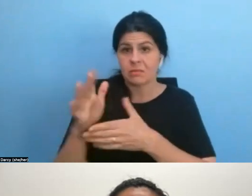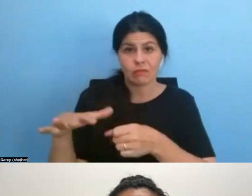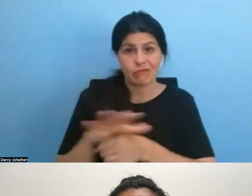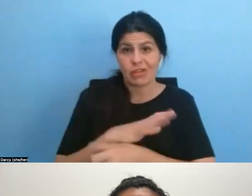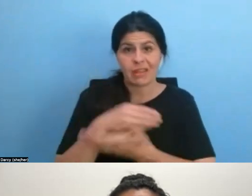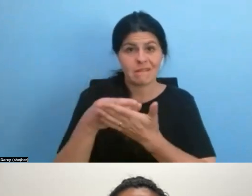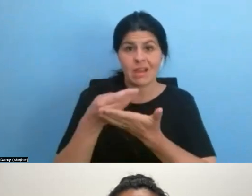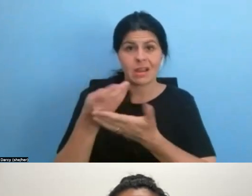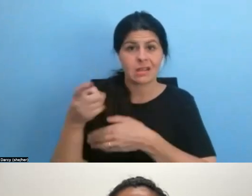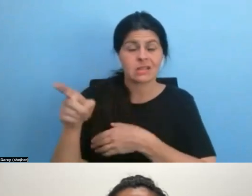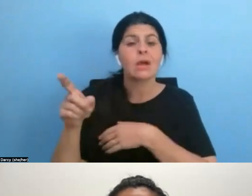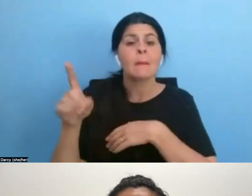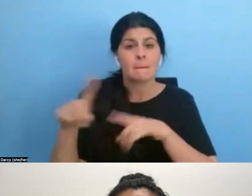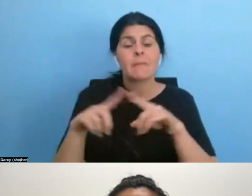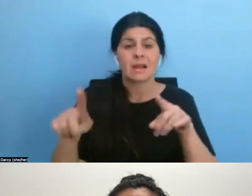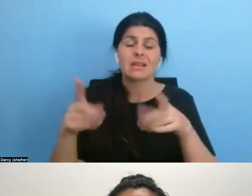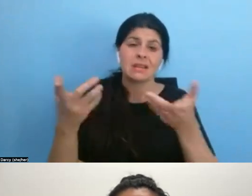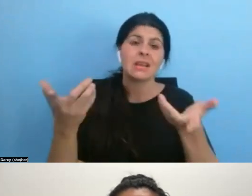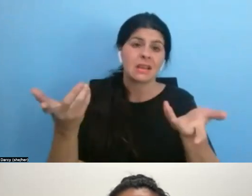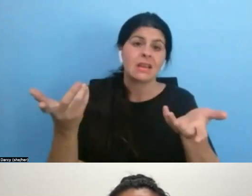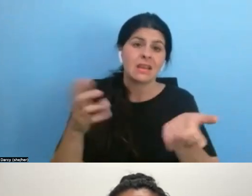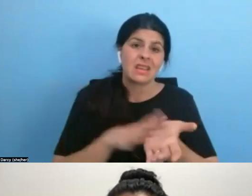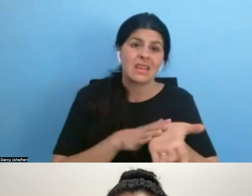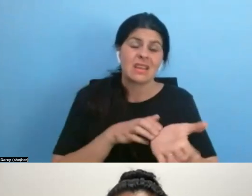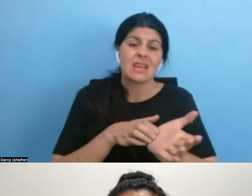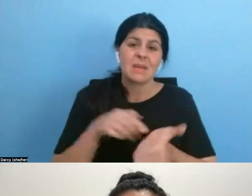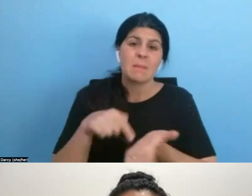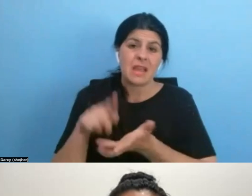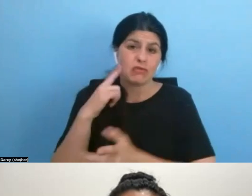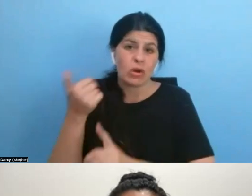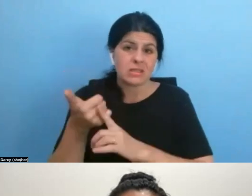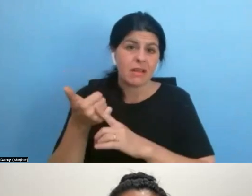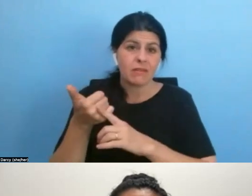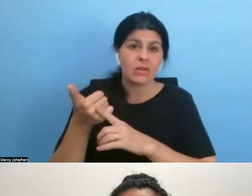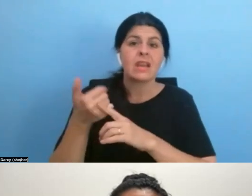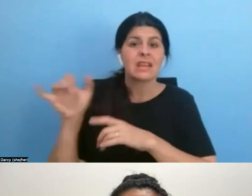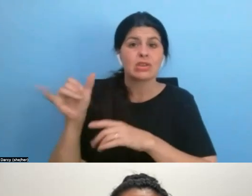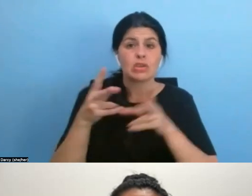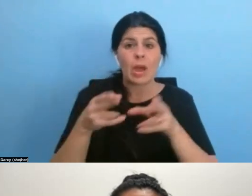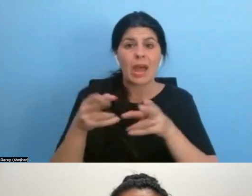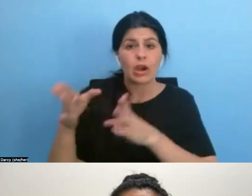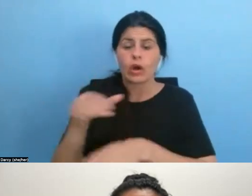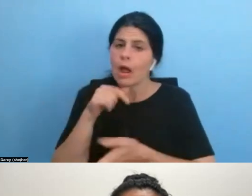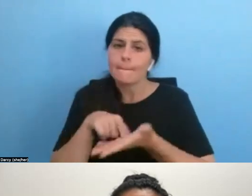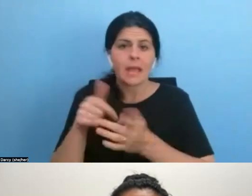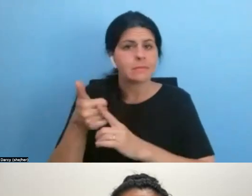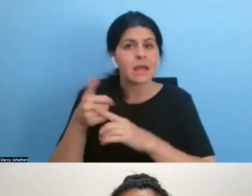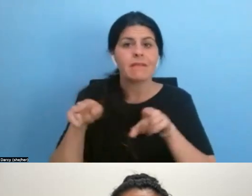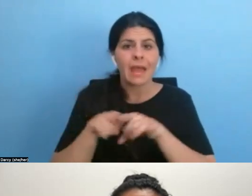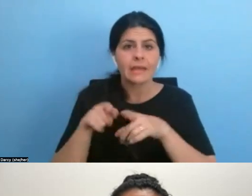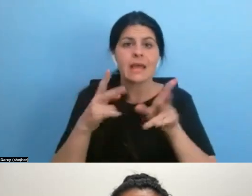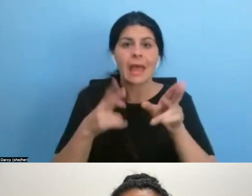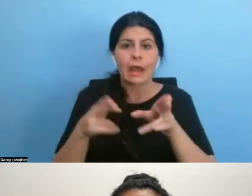his films. He pays himself for that. He's also the editor on his films. He actually doesn't pay himself as the editor, but he pays himself,